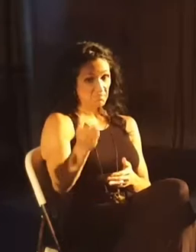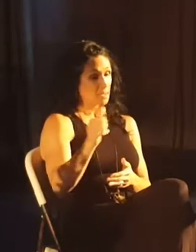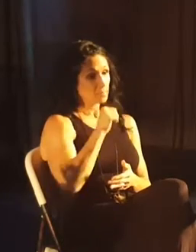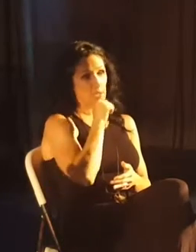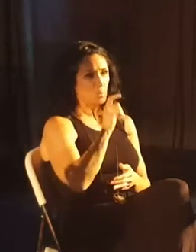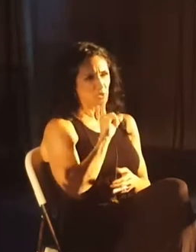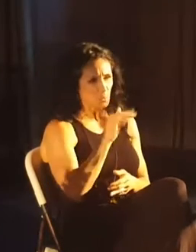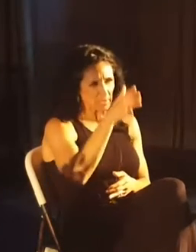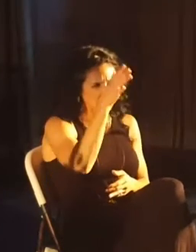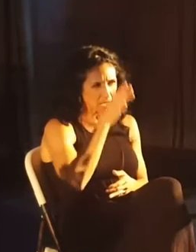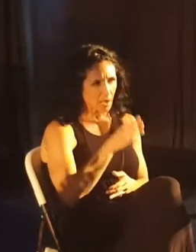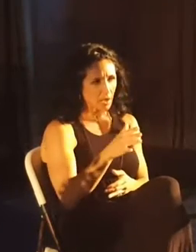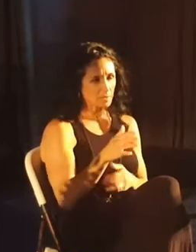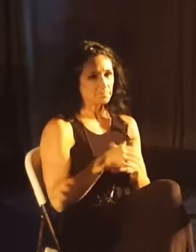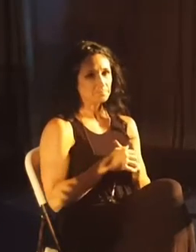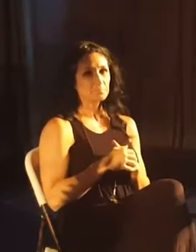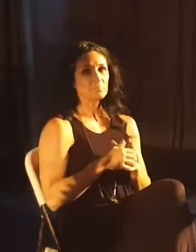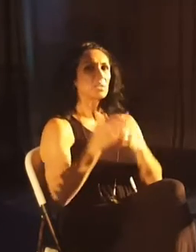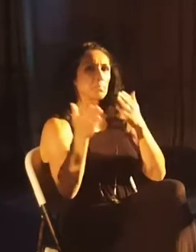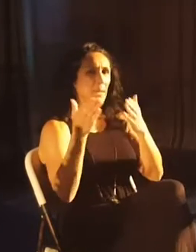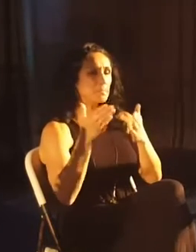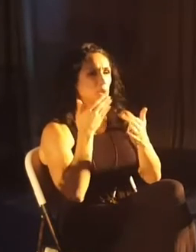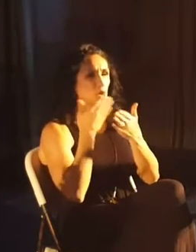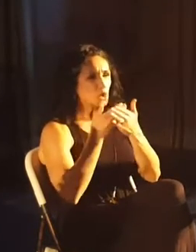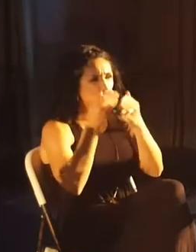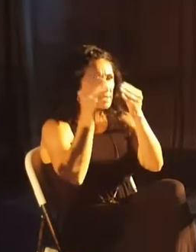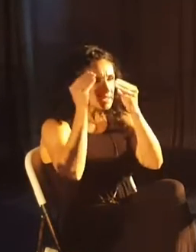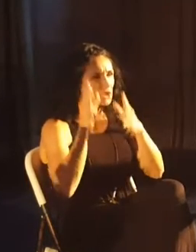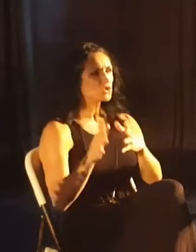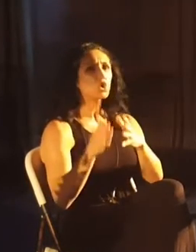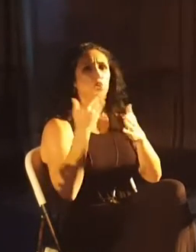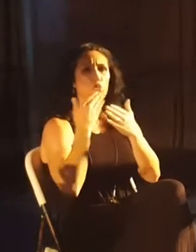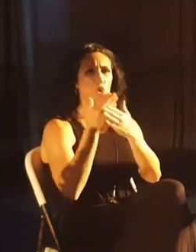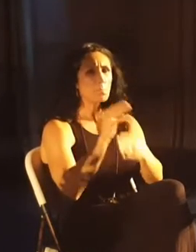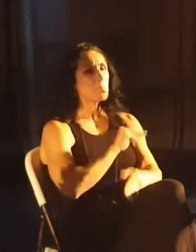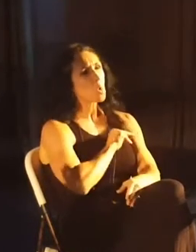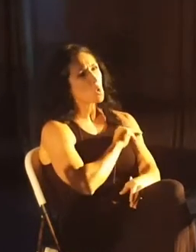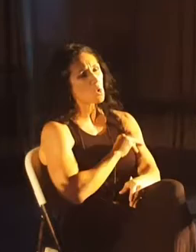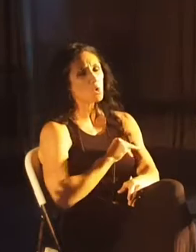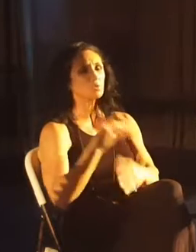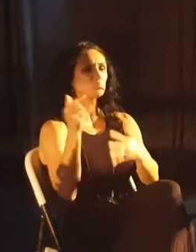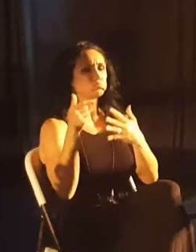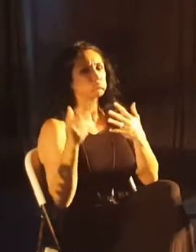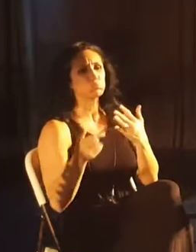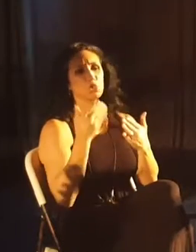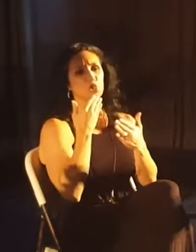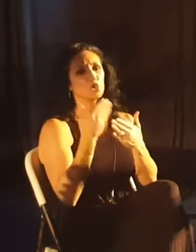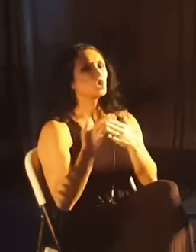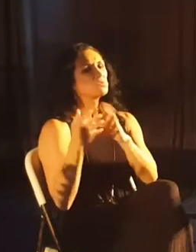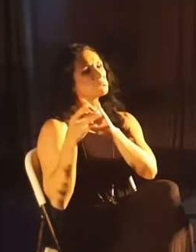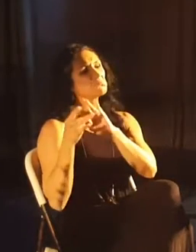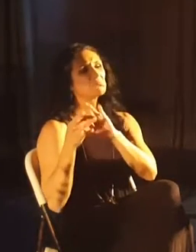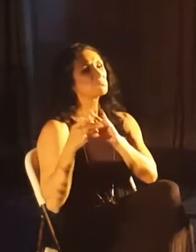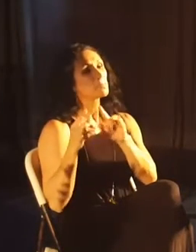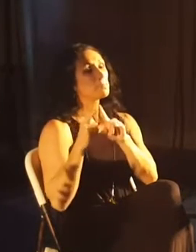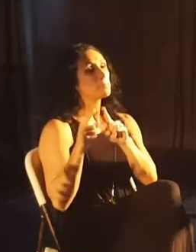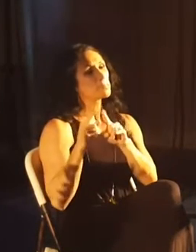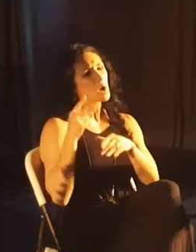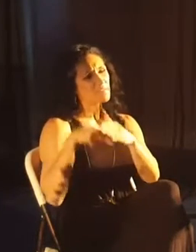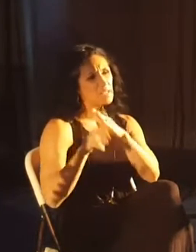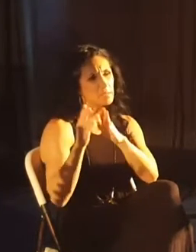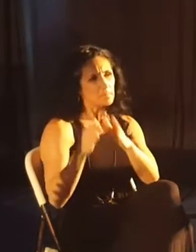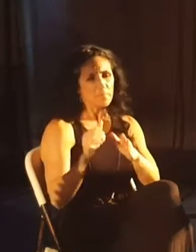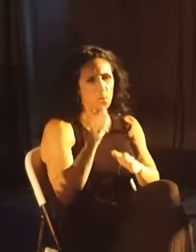really God. Jesus was a great guy, maybe a good teacher. He had good morals. He had some good things to say. Maybe he was a prophet, but there